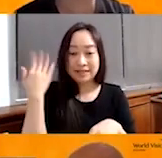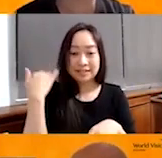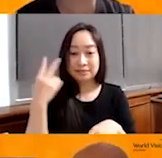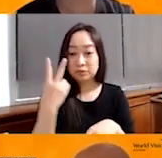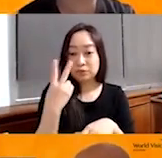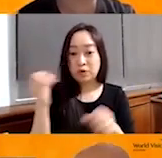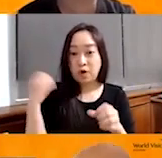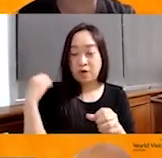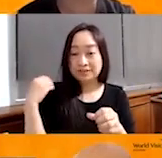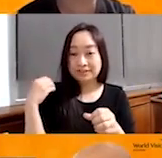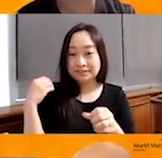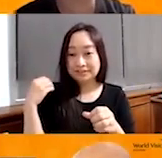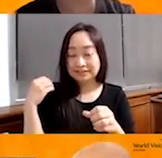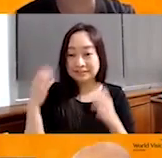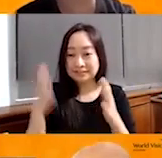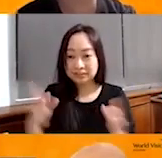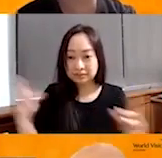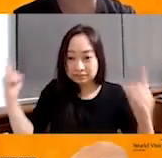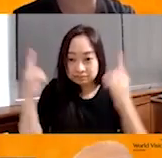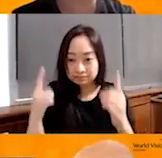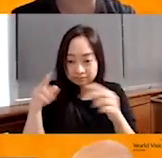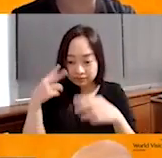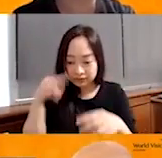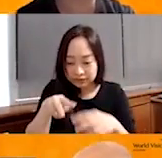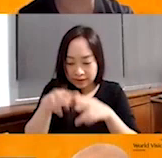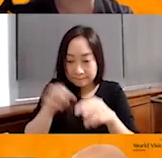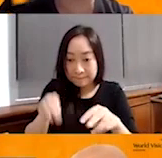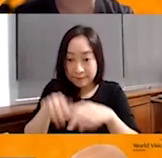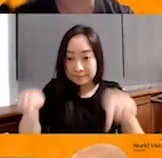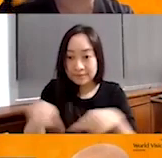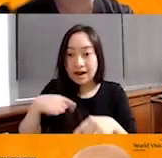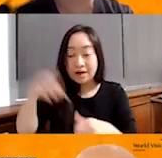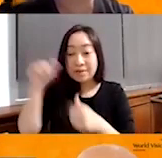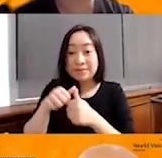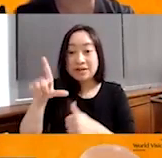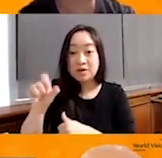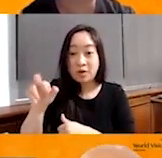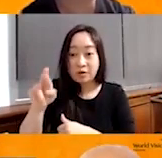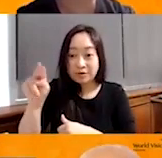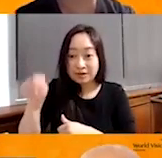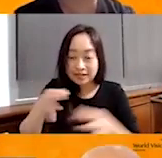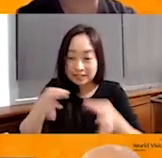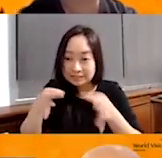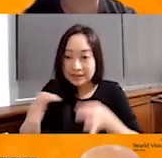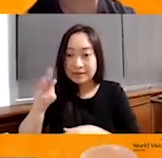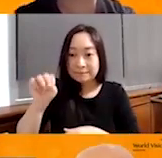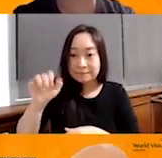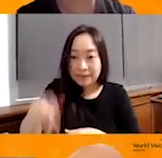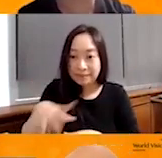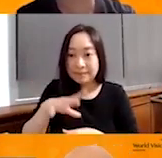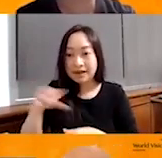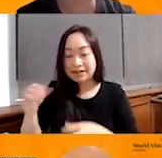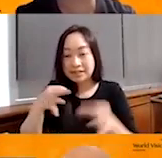coming together and we were looking at the map. And I remember Lauren was walking through this, the mapping and the fragility.